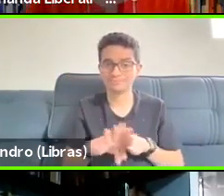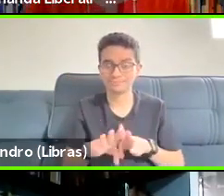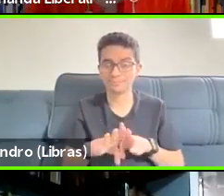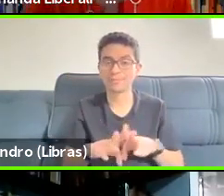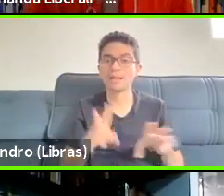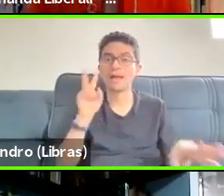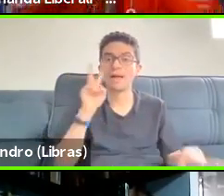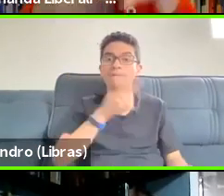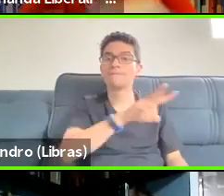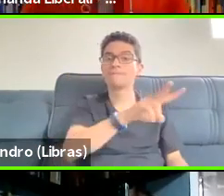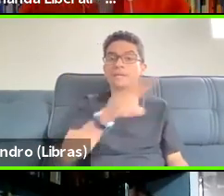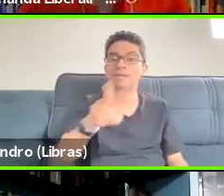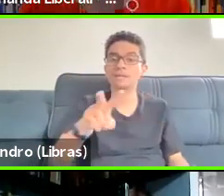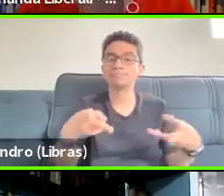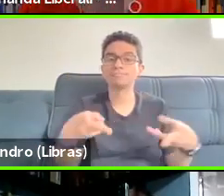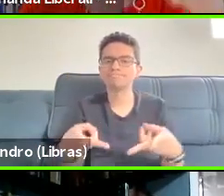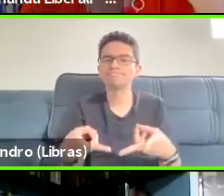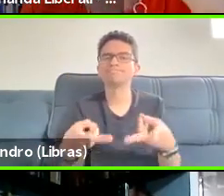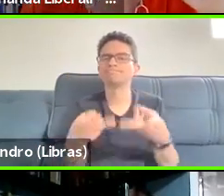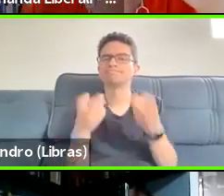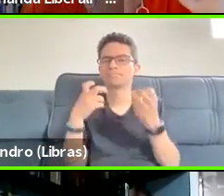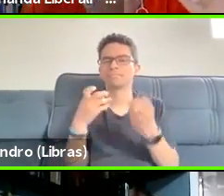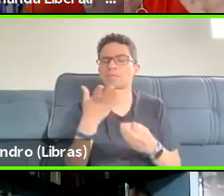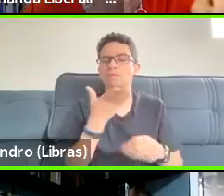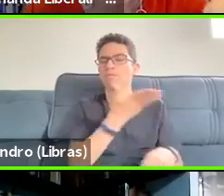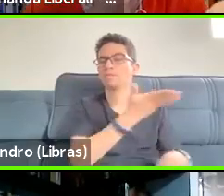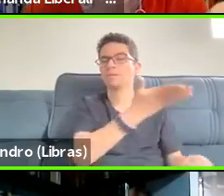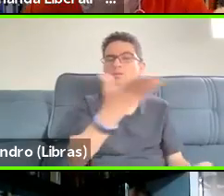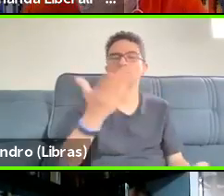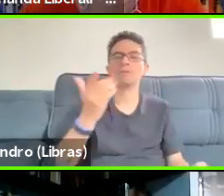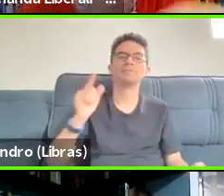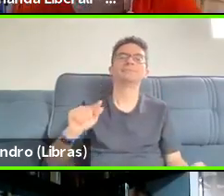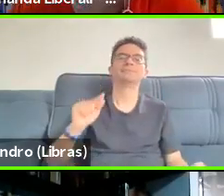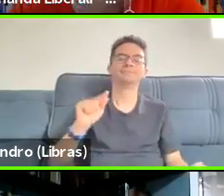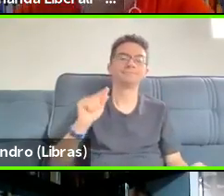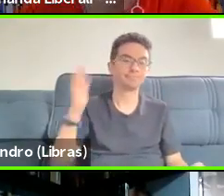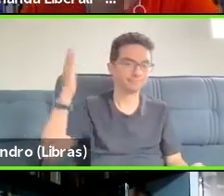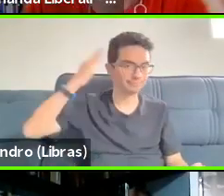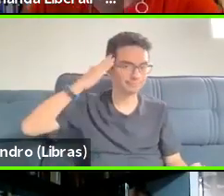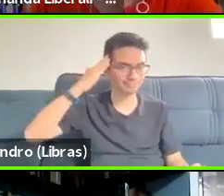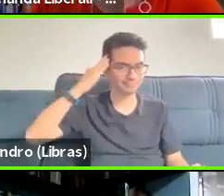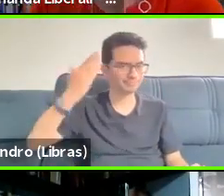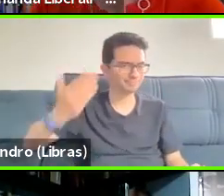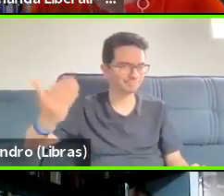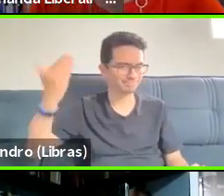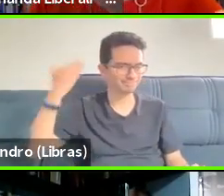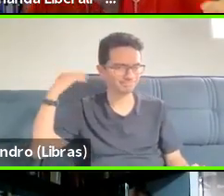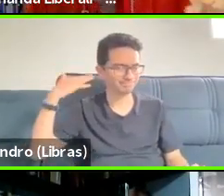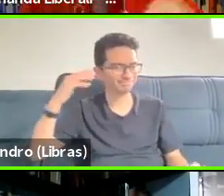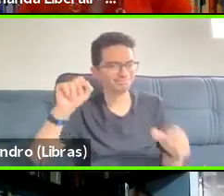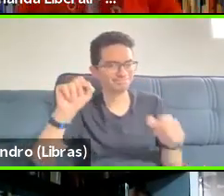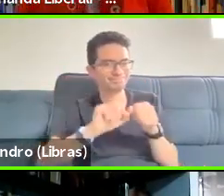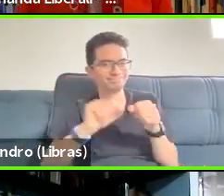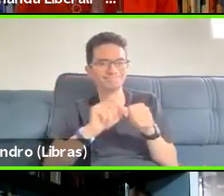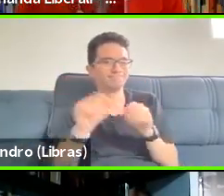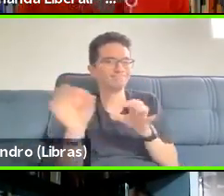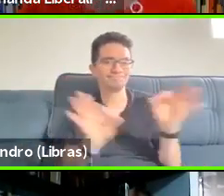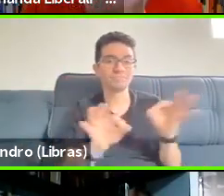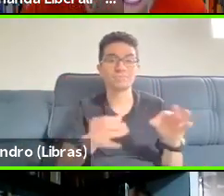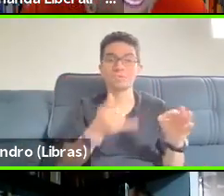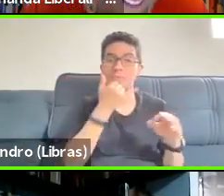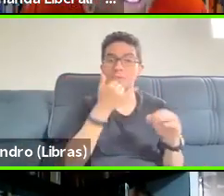said? And that's a very long explanation. I'm sorry. I said I was not going to ask it here because I want to have a private conversation with you.